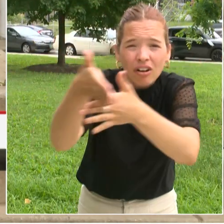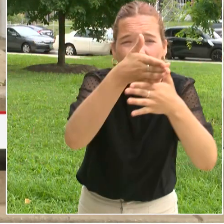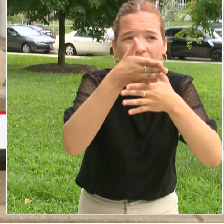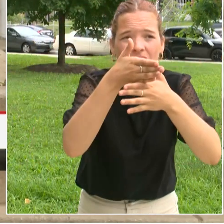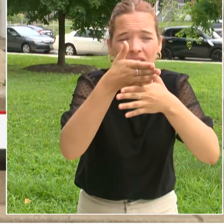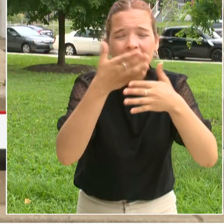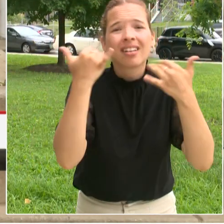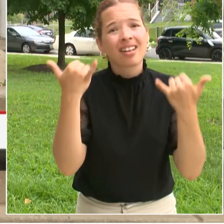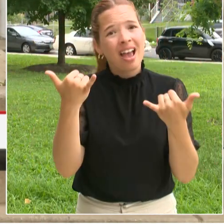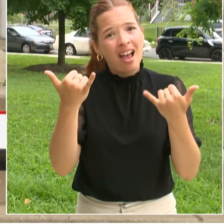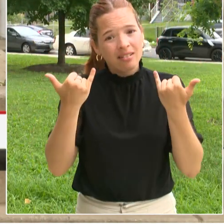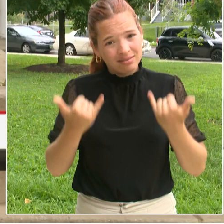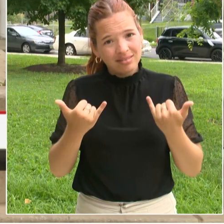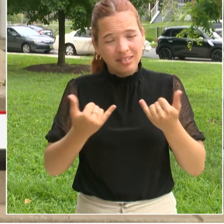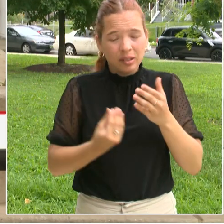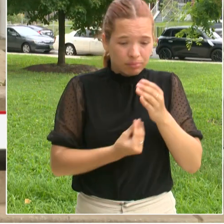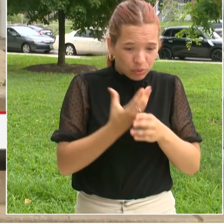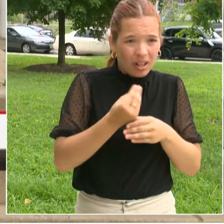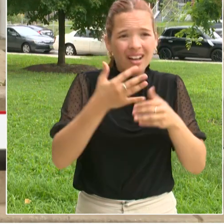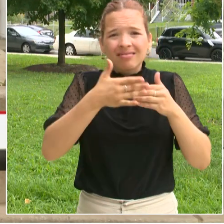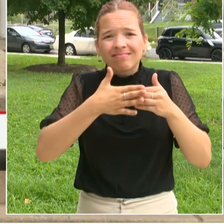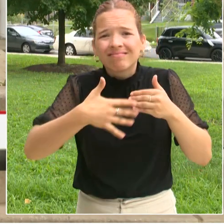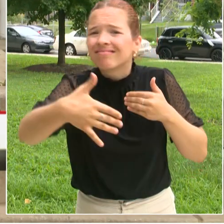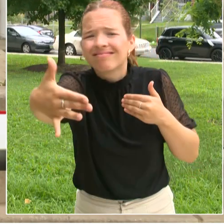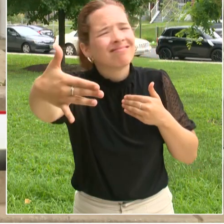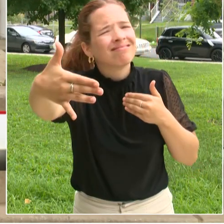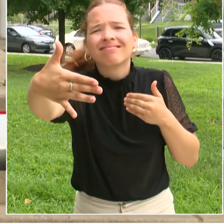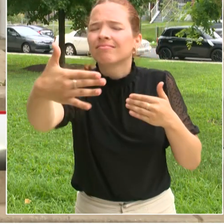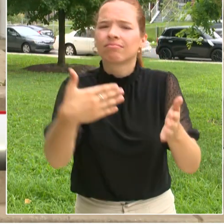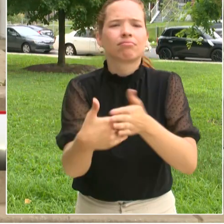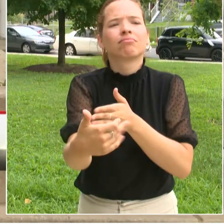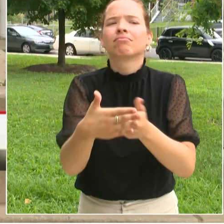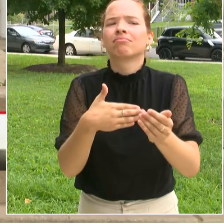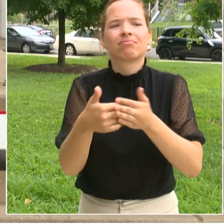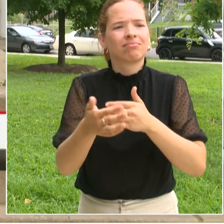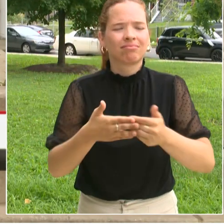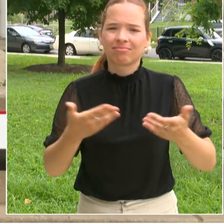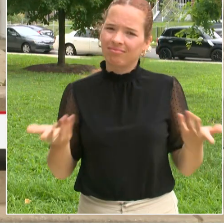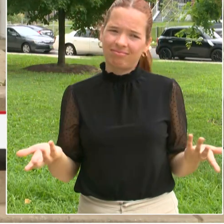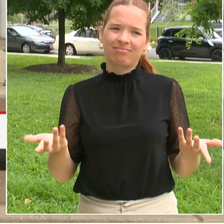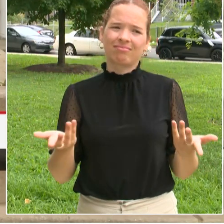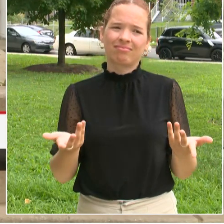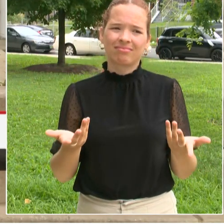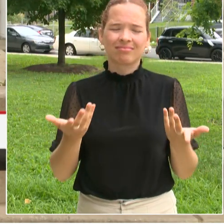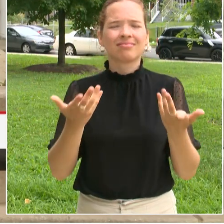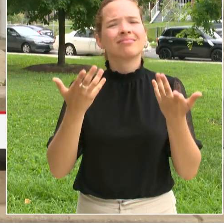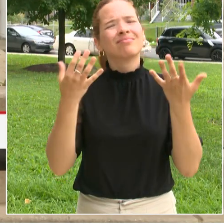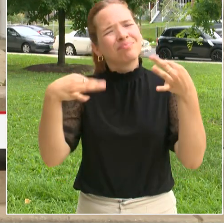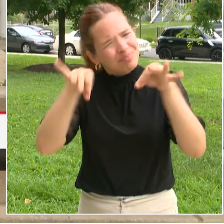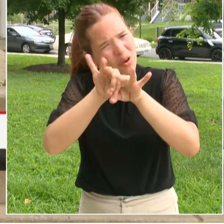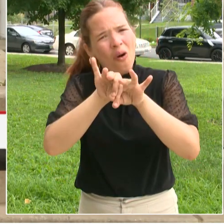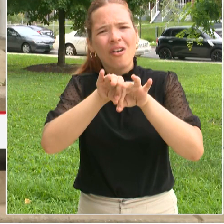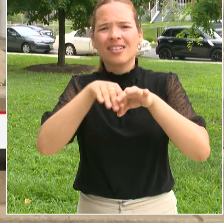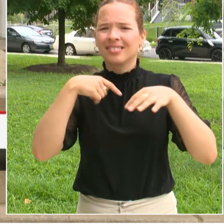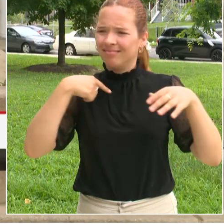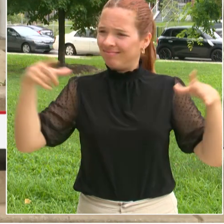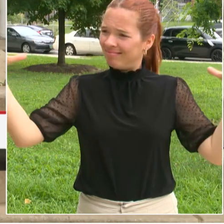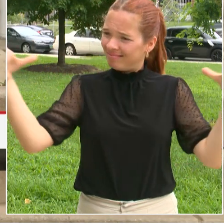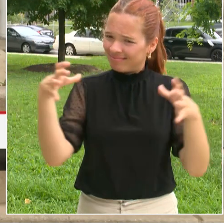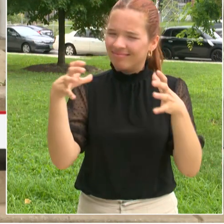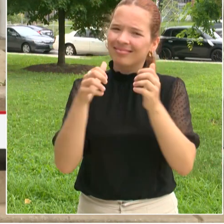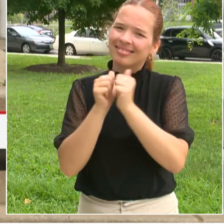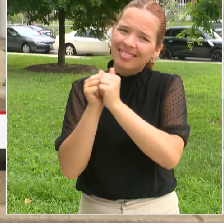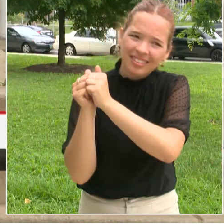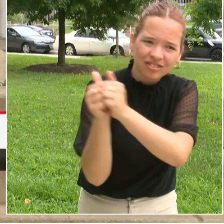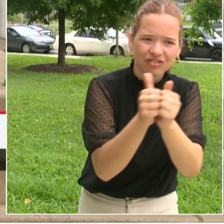to keep our students and our community members safe and healthy and together we can ensure that all students in the District of Columbia have what they need for a healthy start